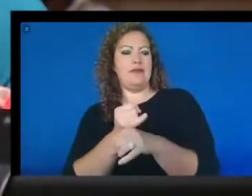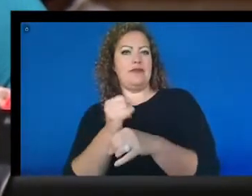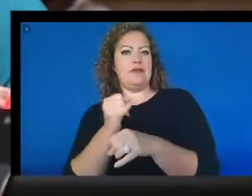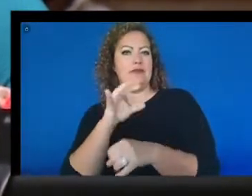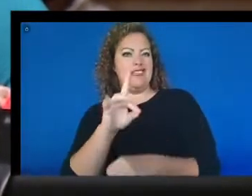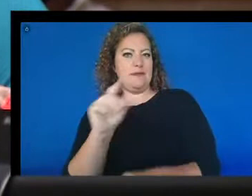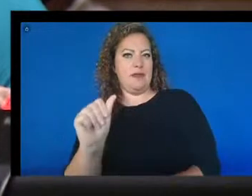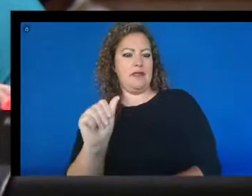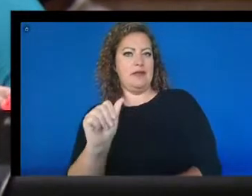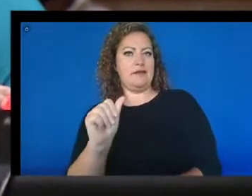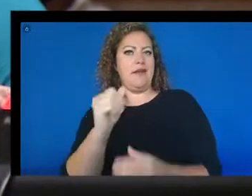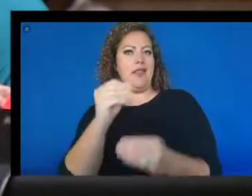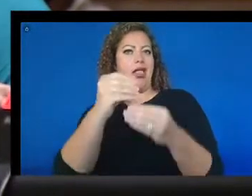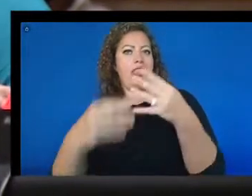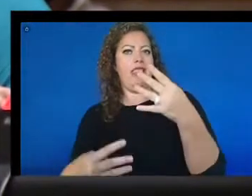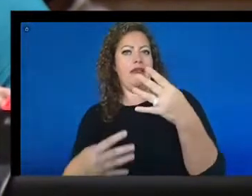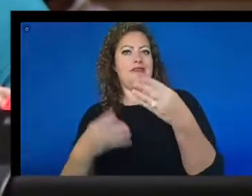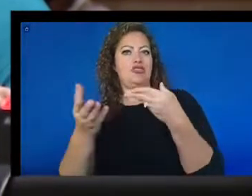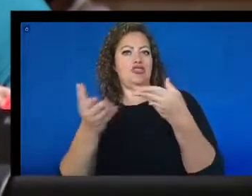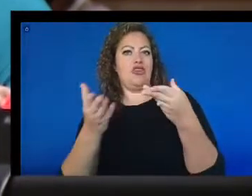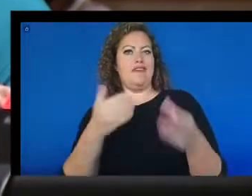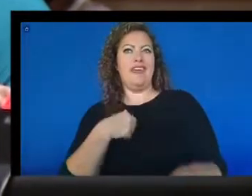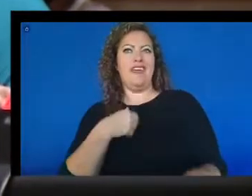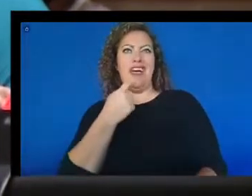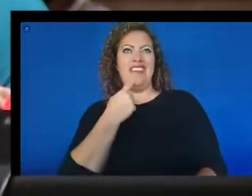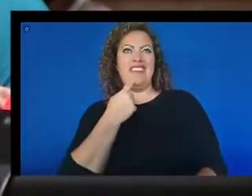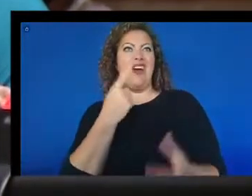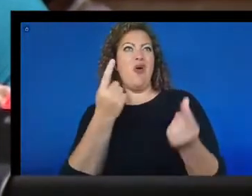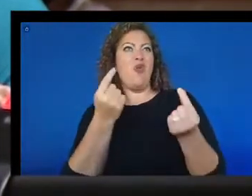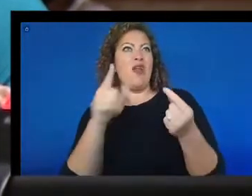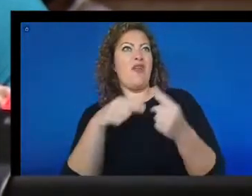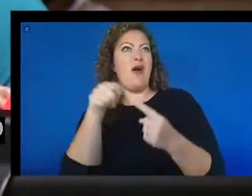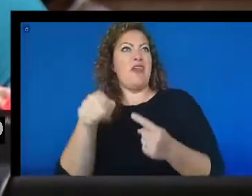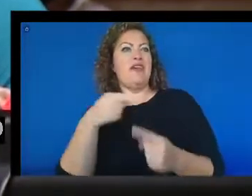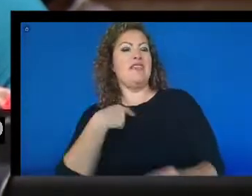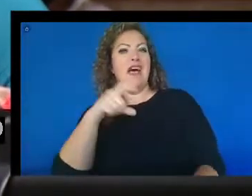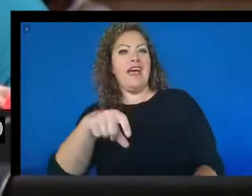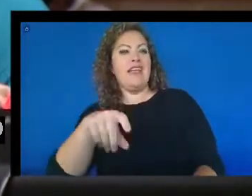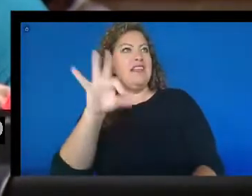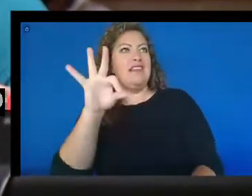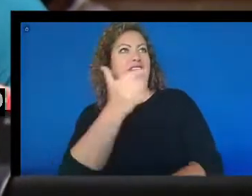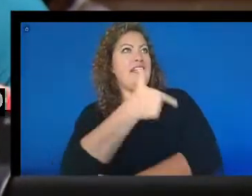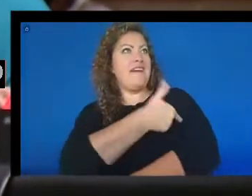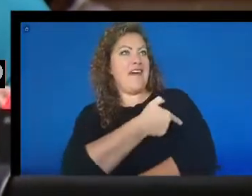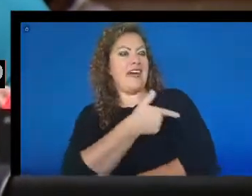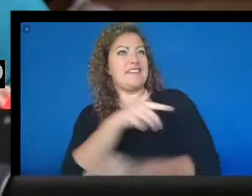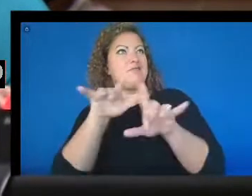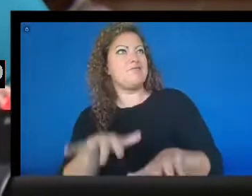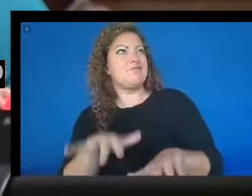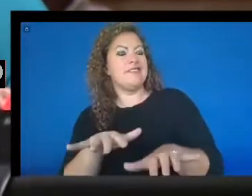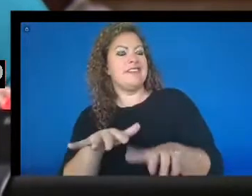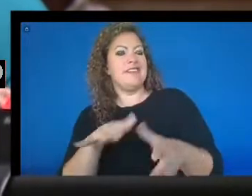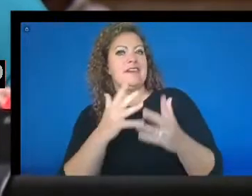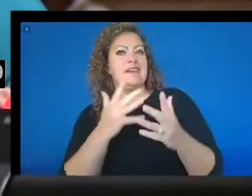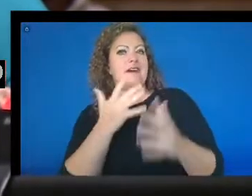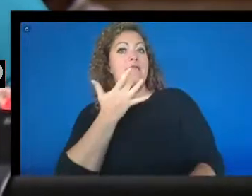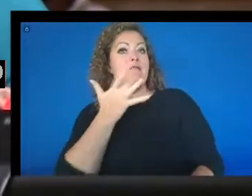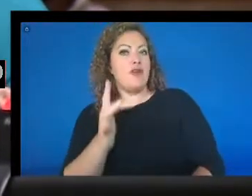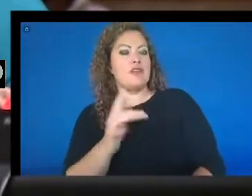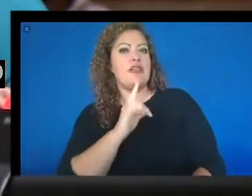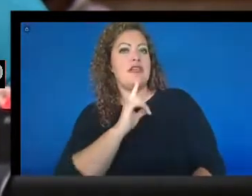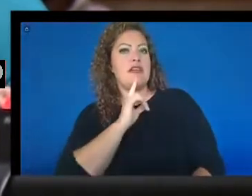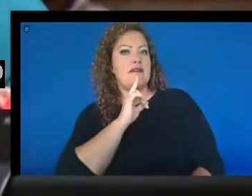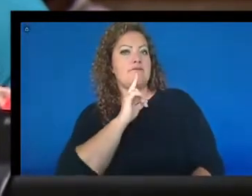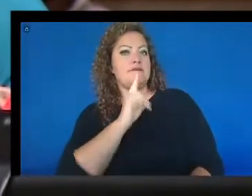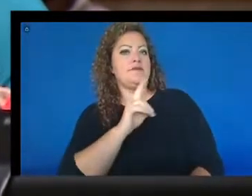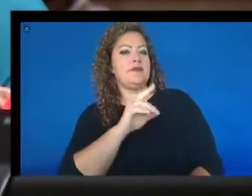listserv. What am I going to do about this? I need to find a vaccine. And fortunately, a very respected manager, Jamie, thank